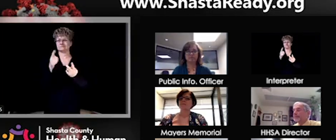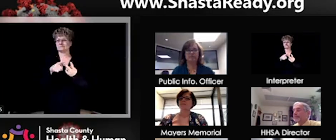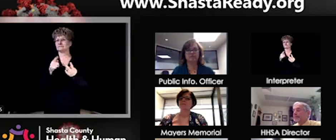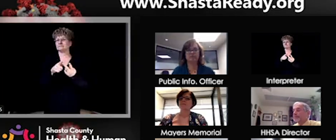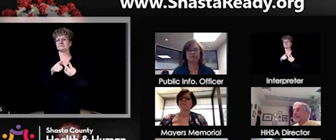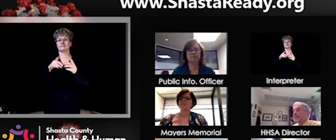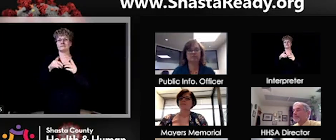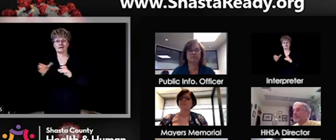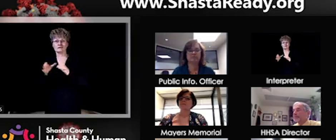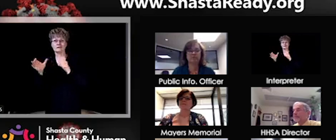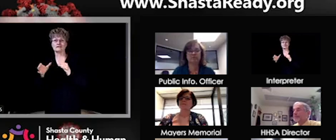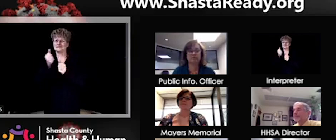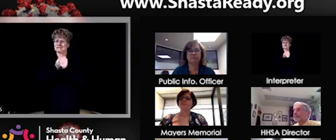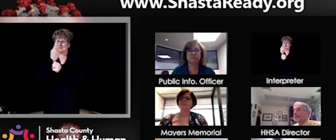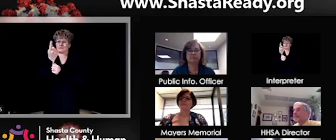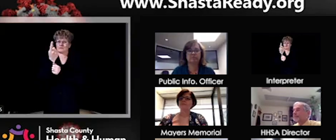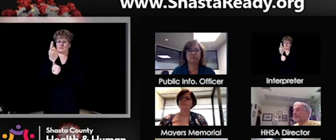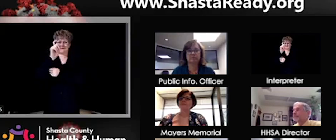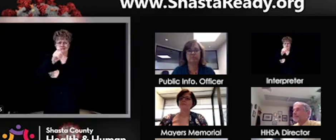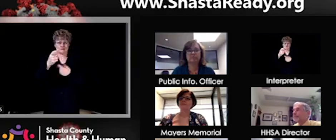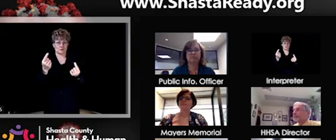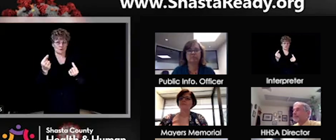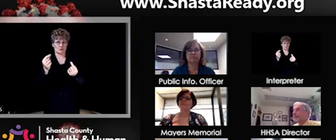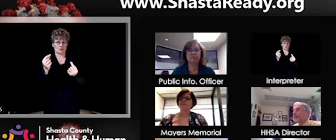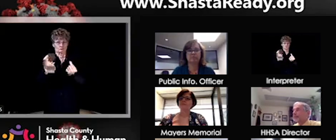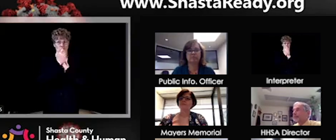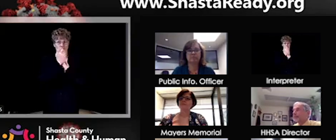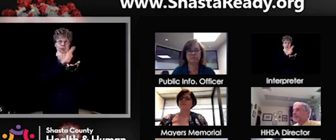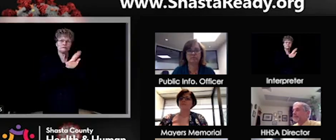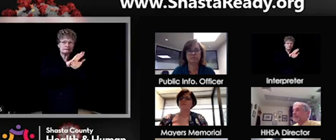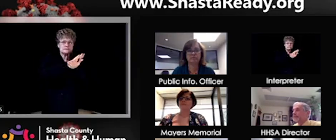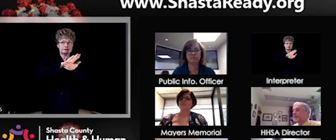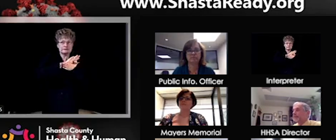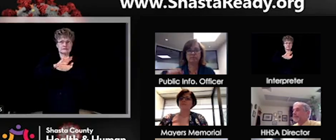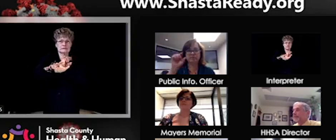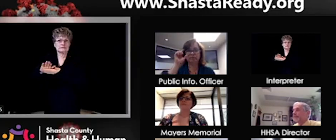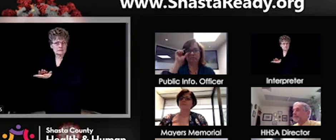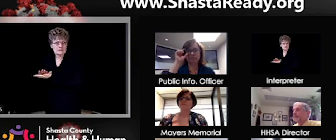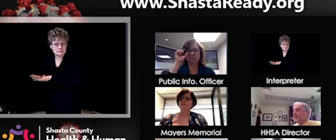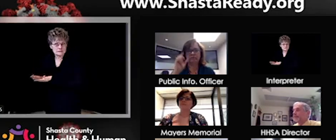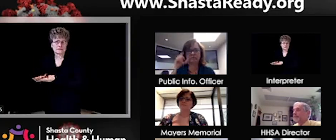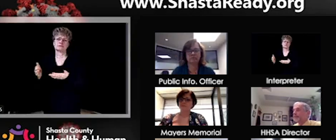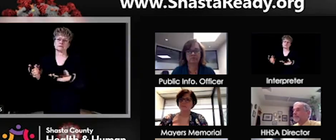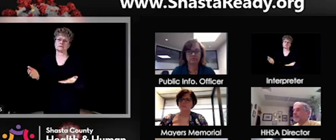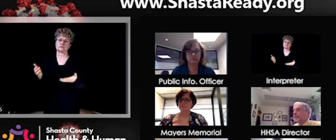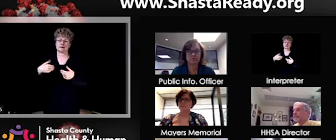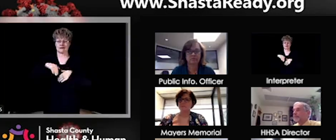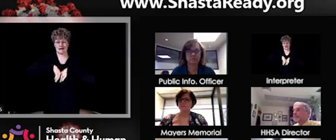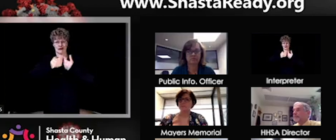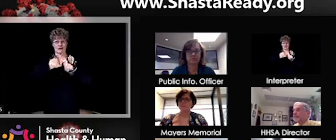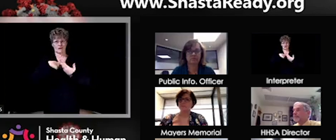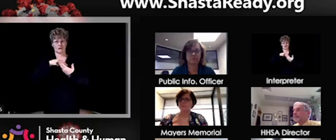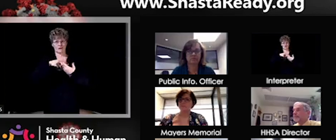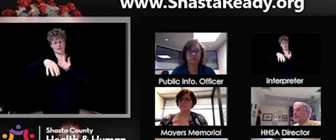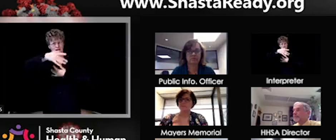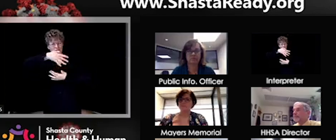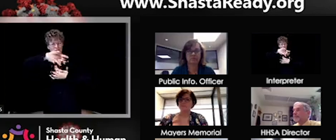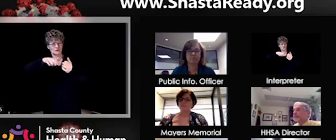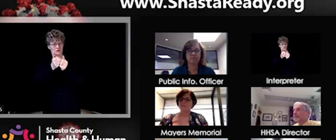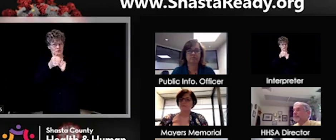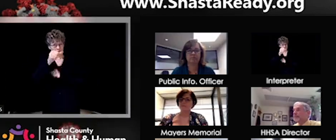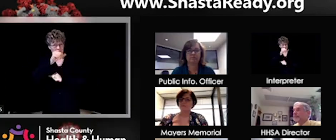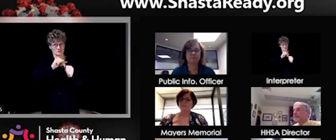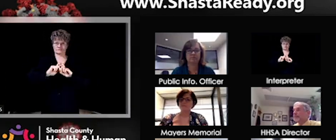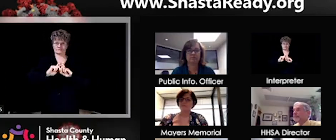the way that we actually have transactions, all of that's going to be different now. And so, there is